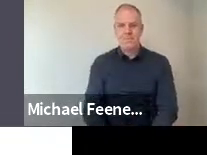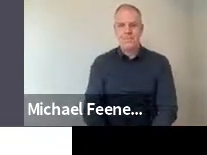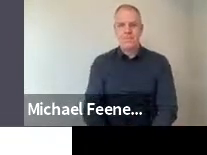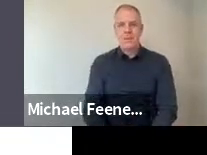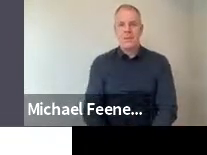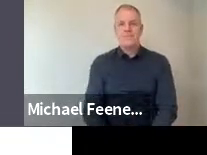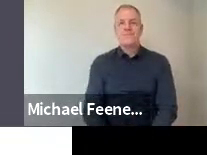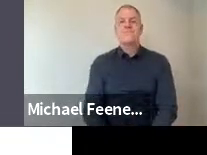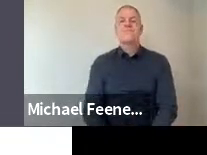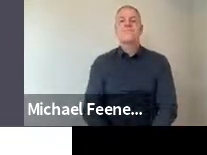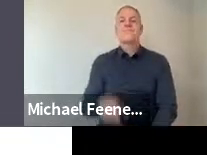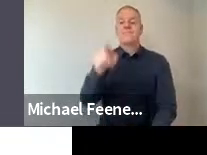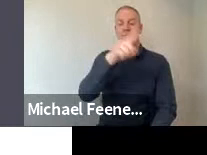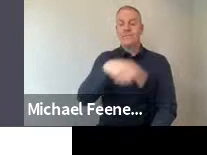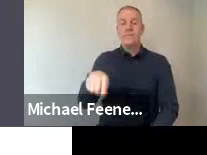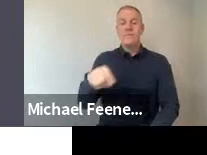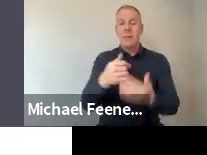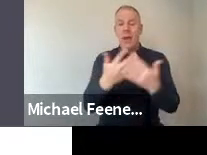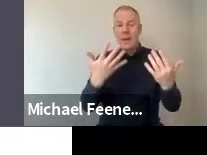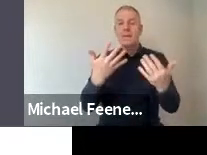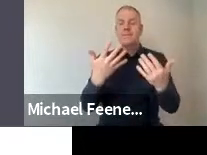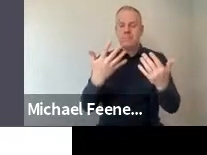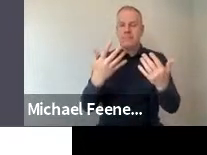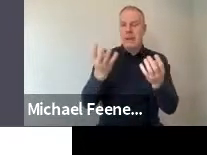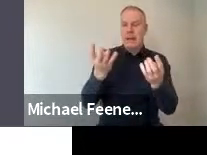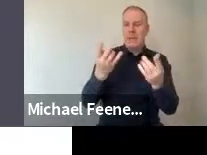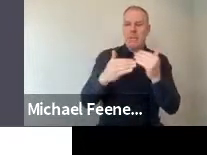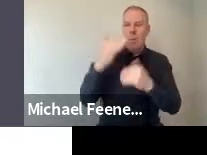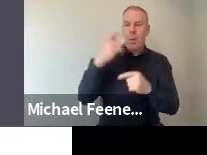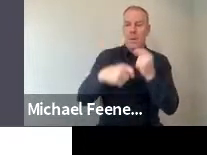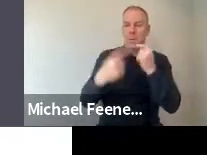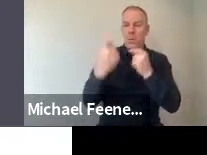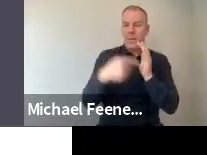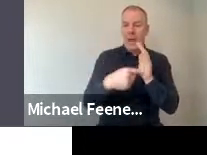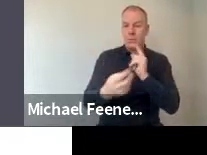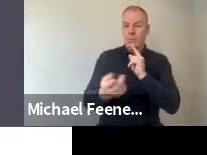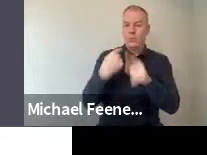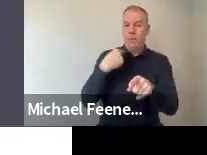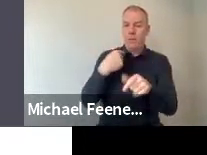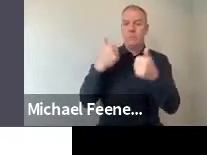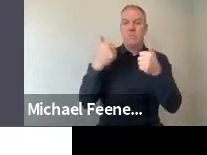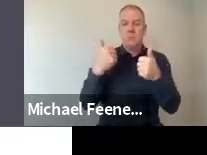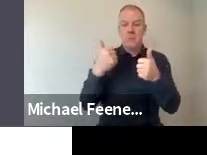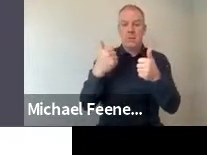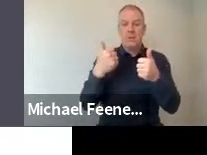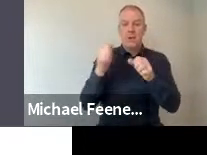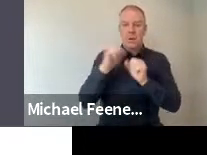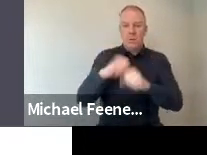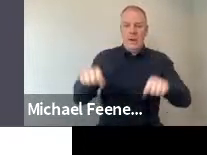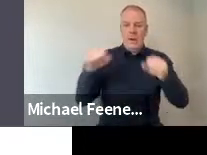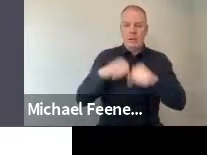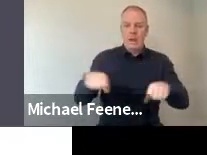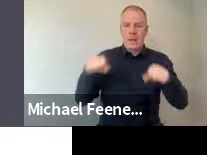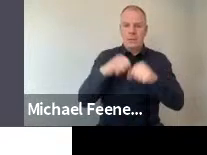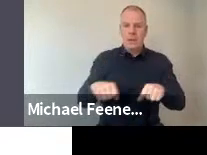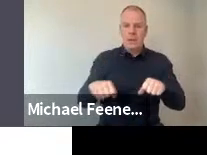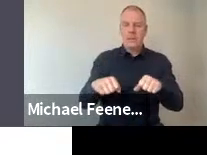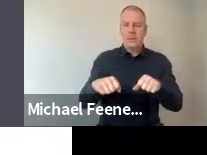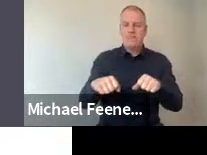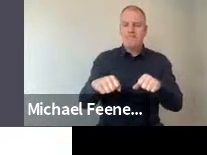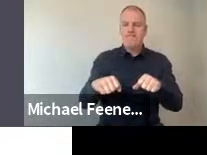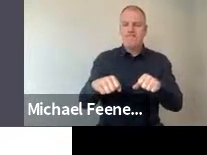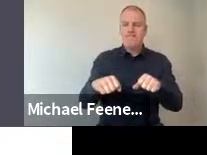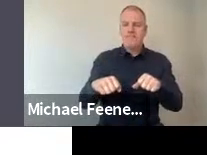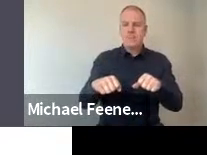can see our sample size that we achieved was a little bit over 1,000. And we weighted the responses. We got back